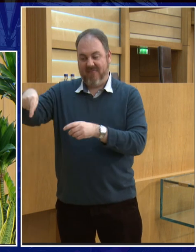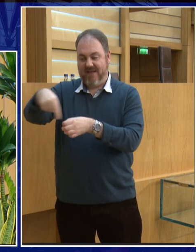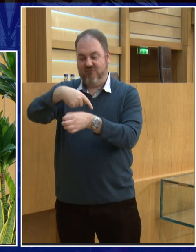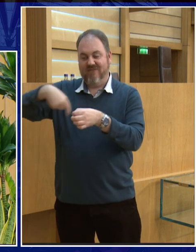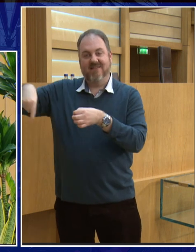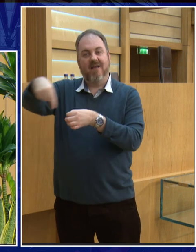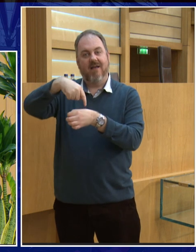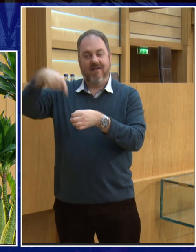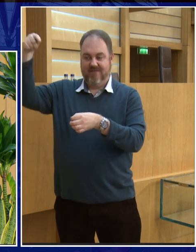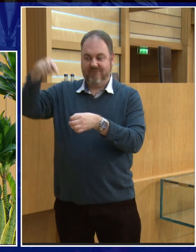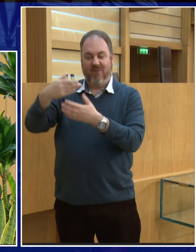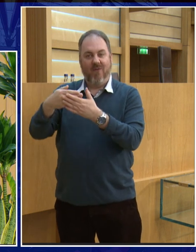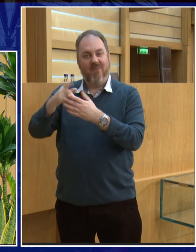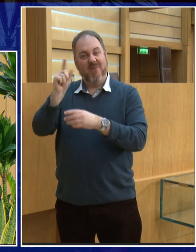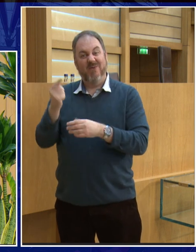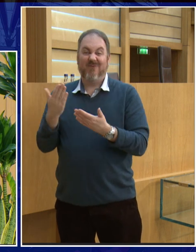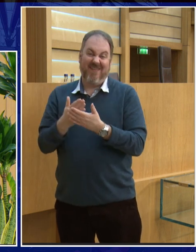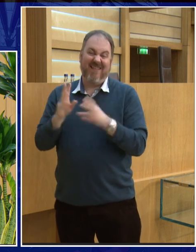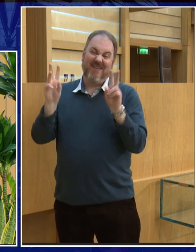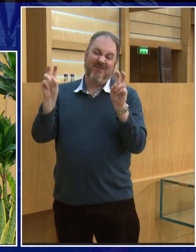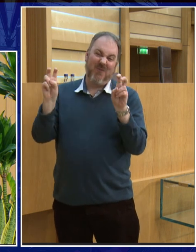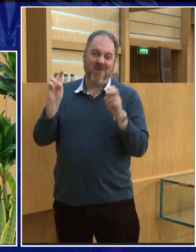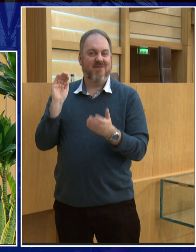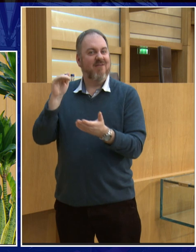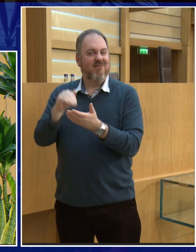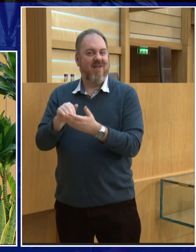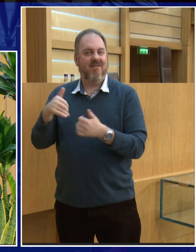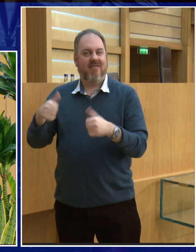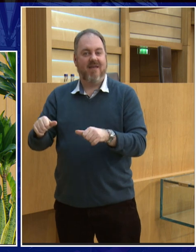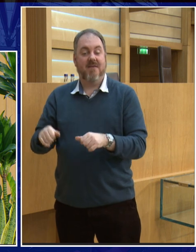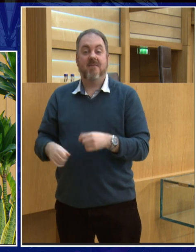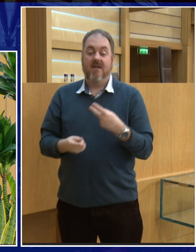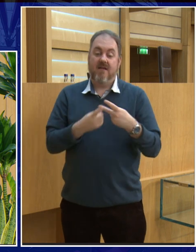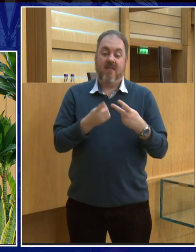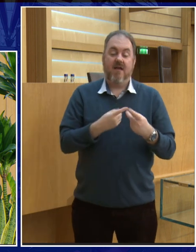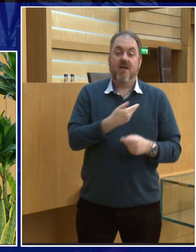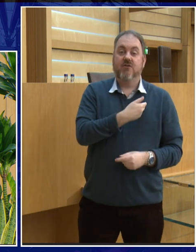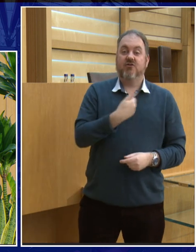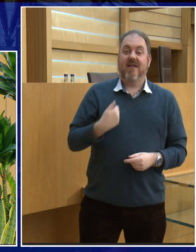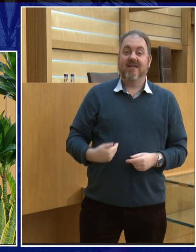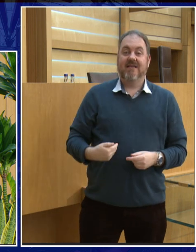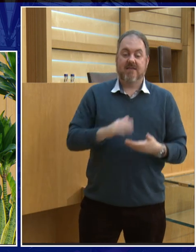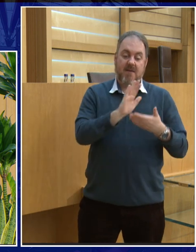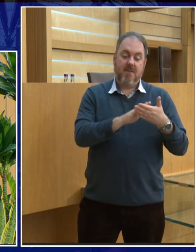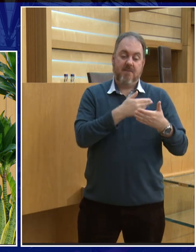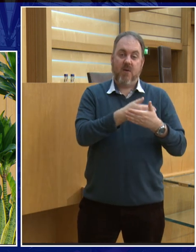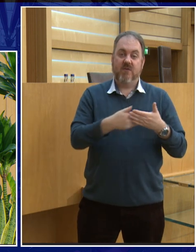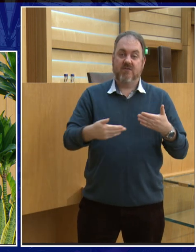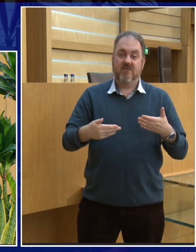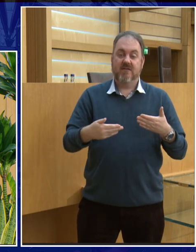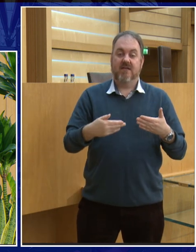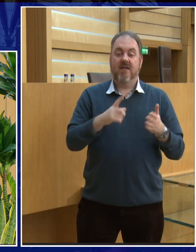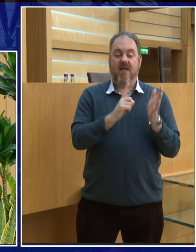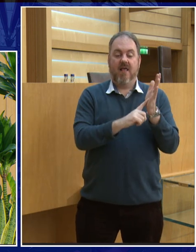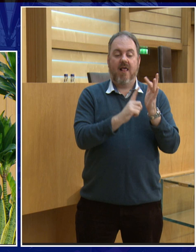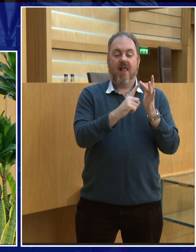I think there's a couple more people I'd like to mention. Another person who was a poet, a Chinese poet called Lai Po. Lai Po is a